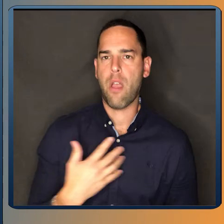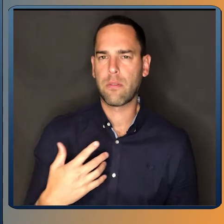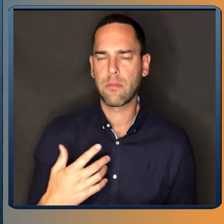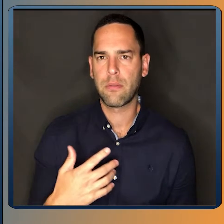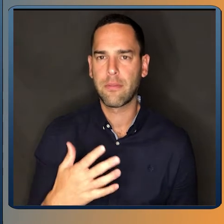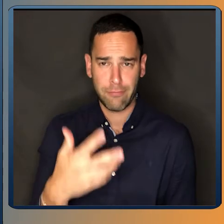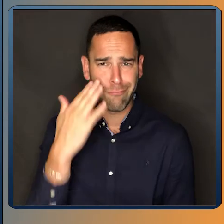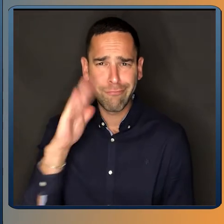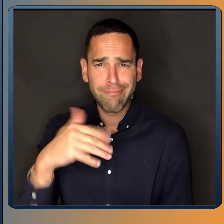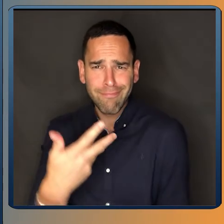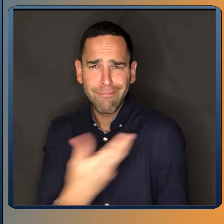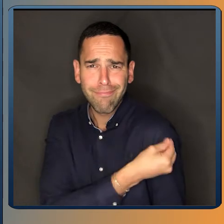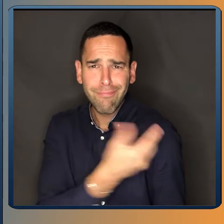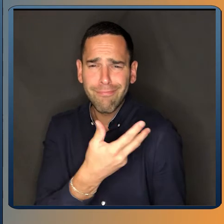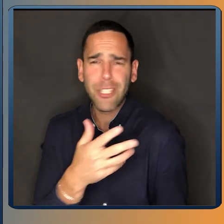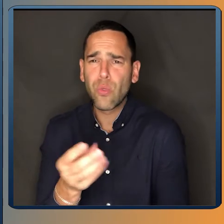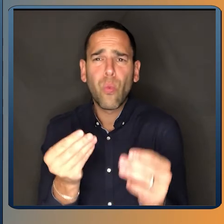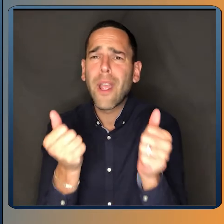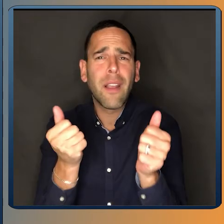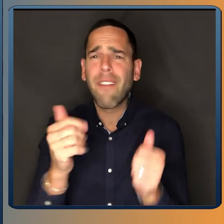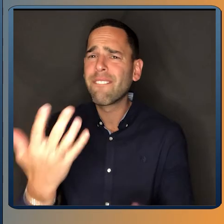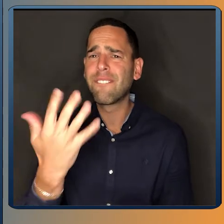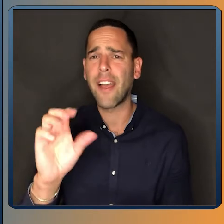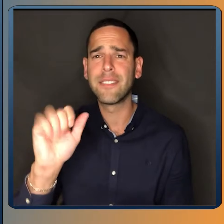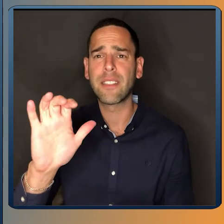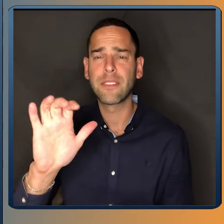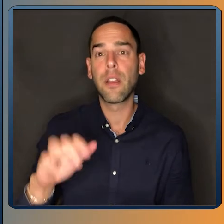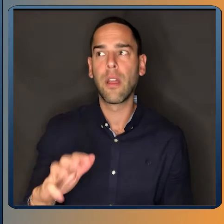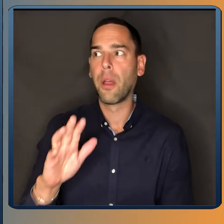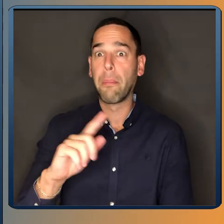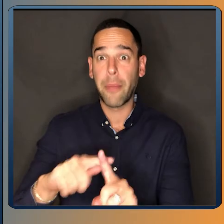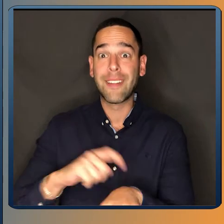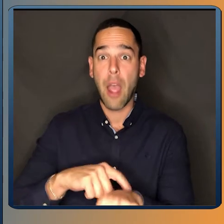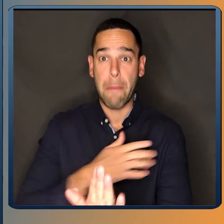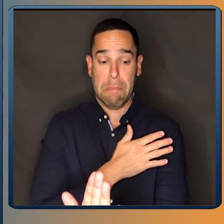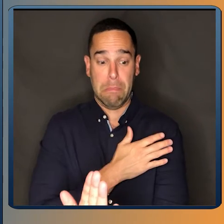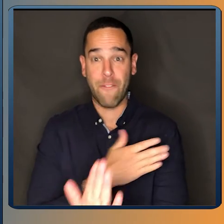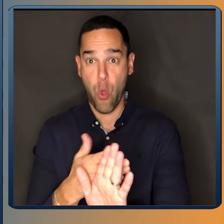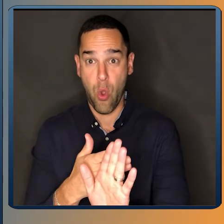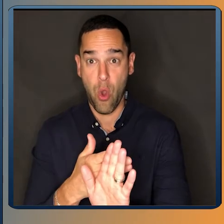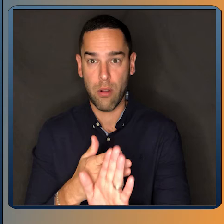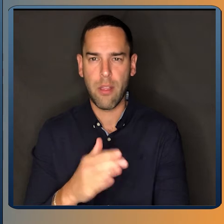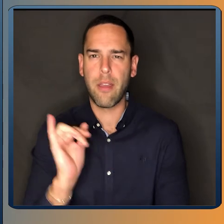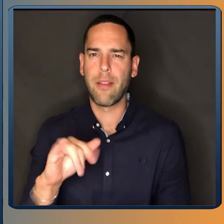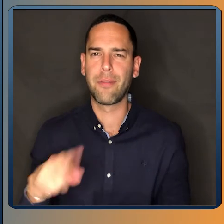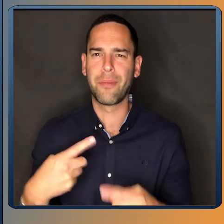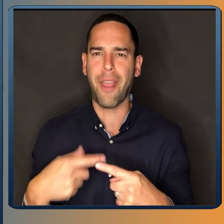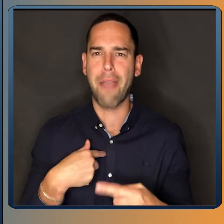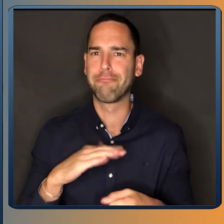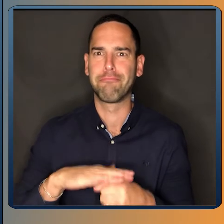over in five seconds. But the two minutes leading up to that was bad.